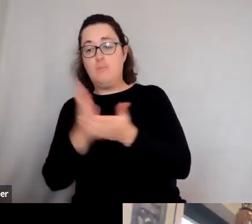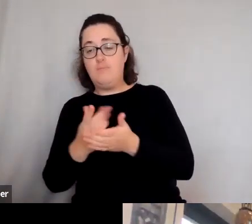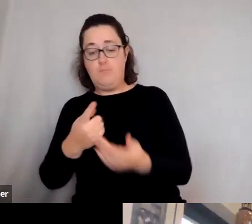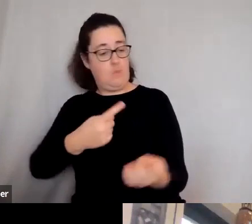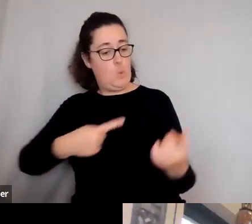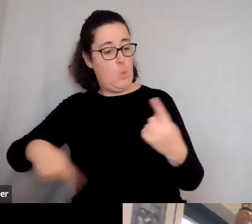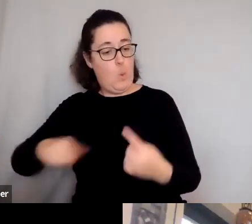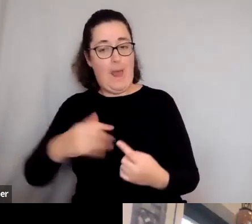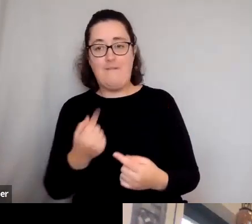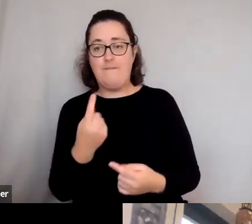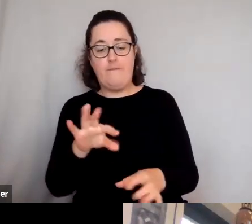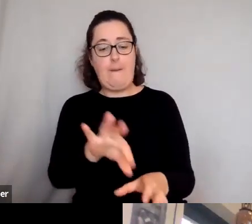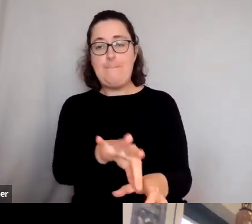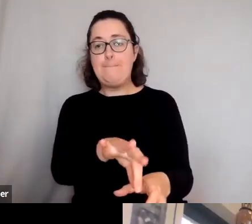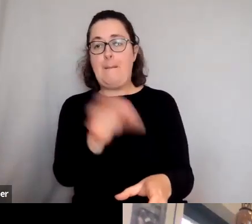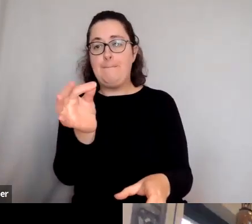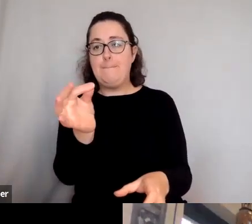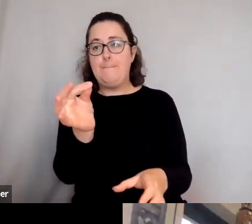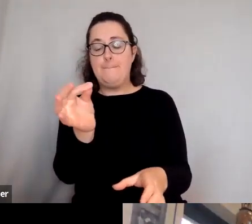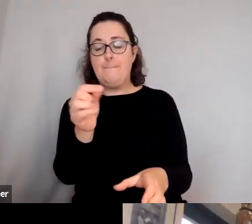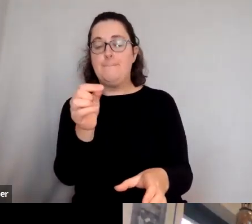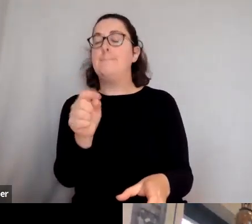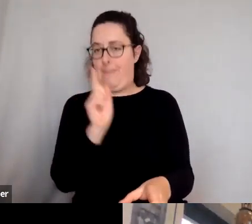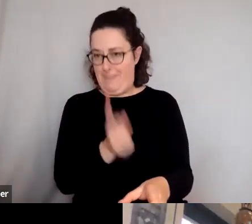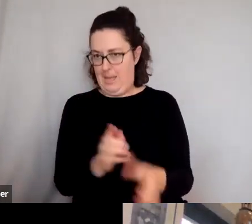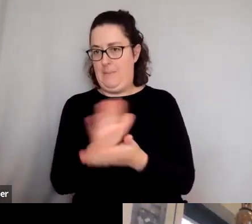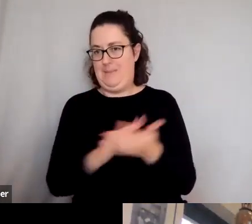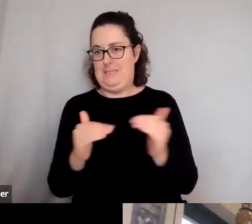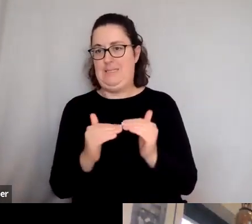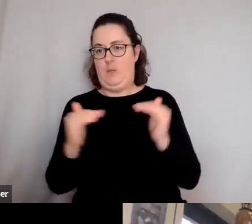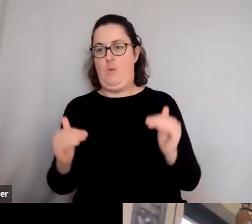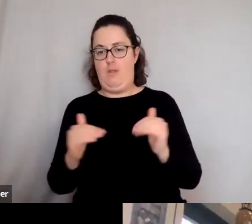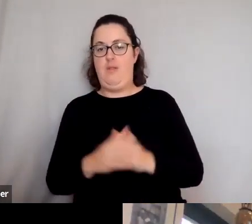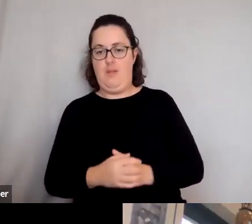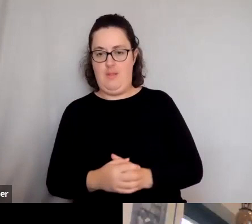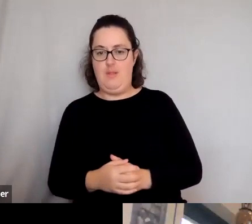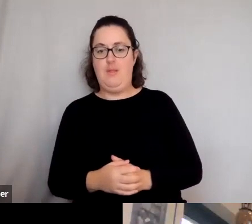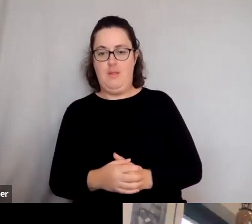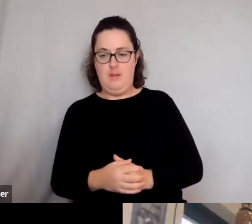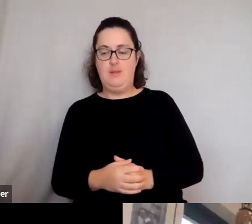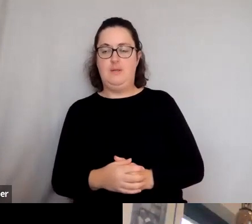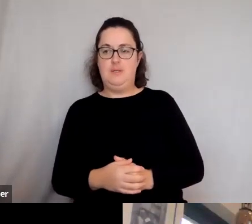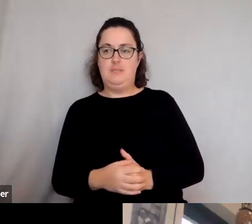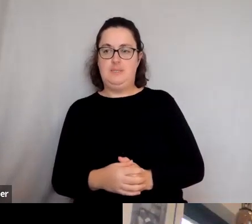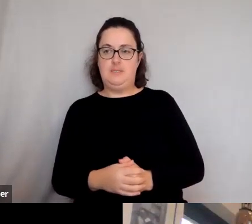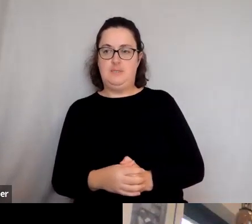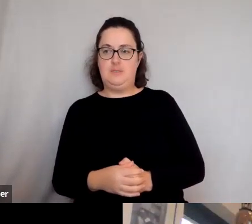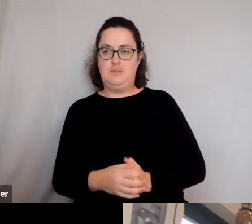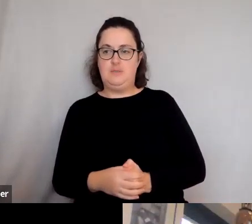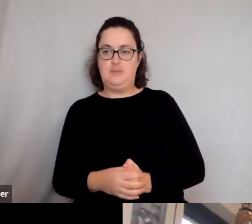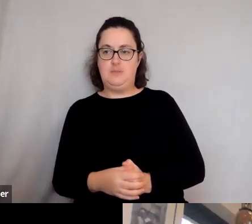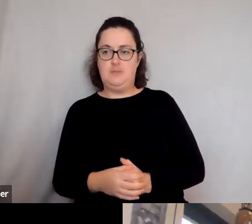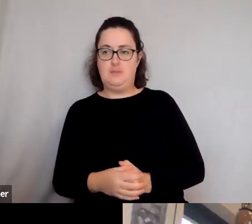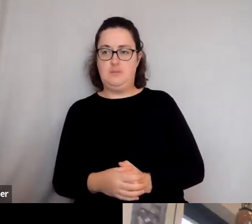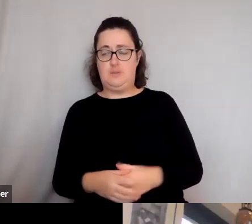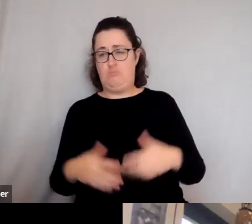democratic. But I was looking this morning and thinking about the extraordinary spectacle of what we're